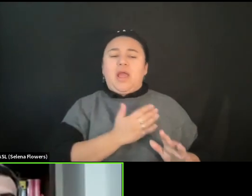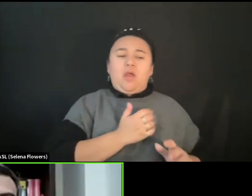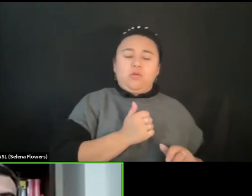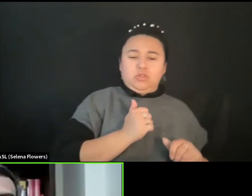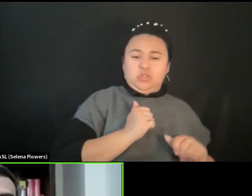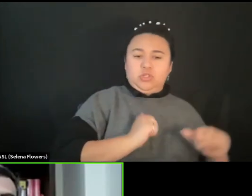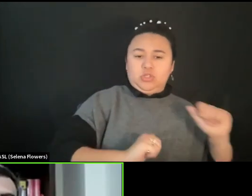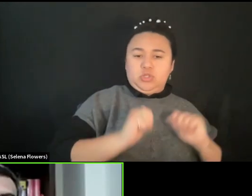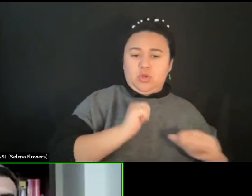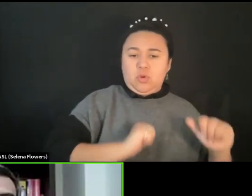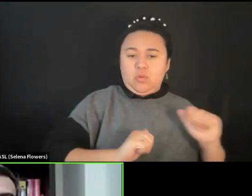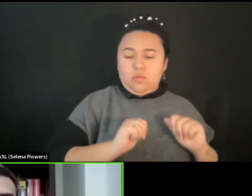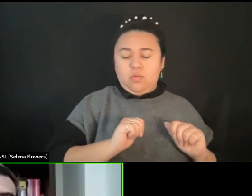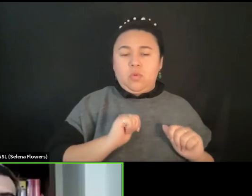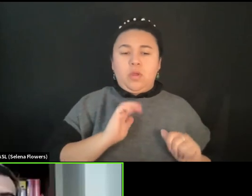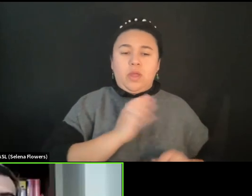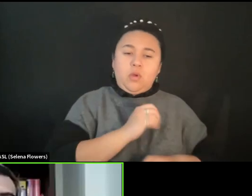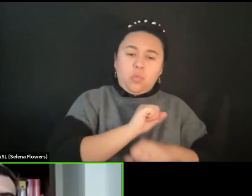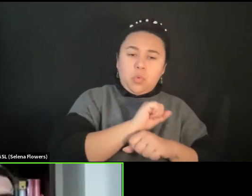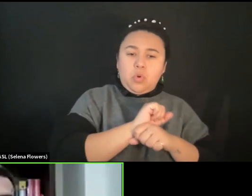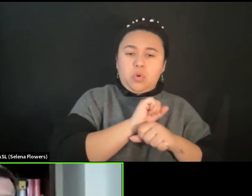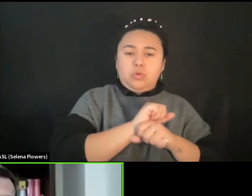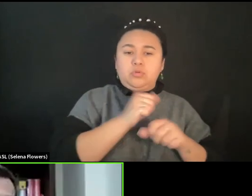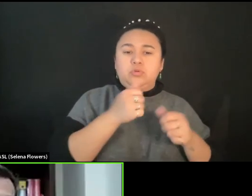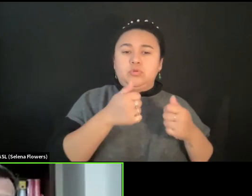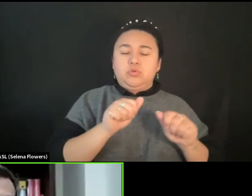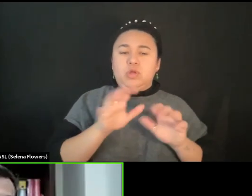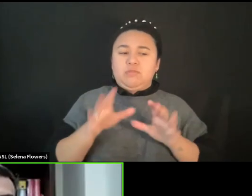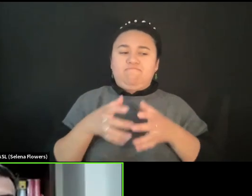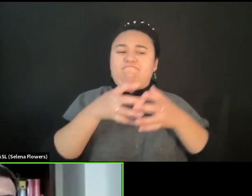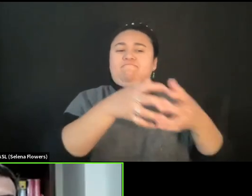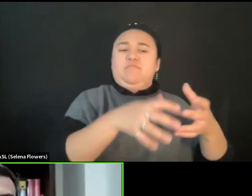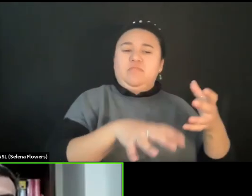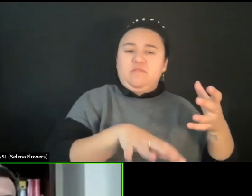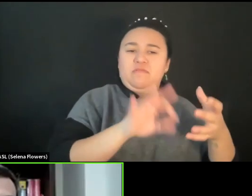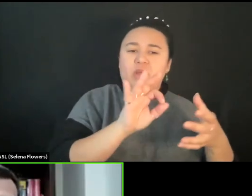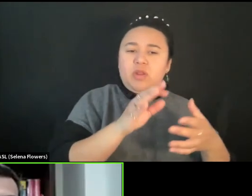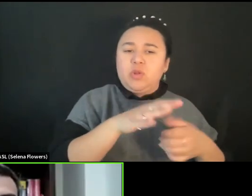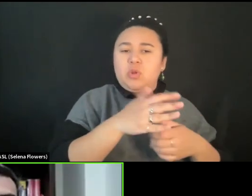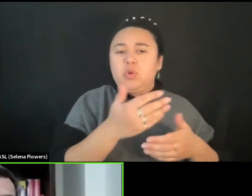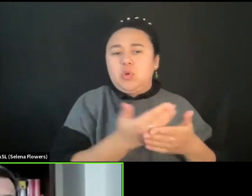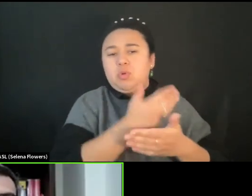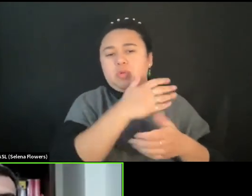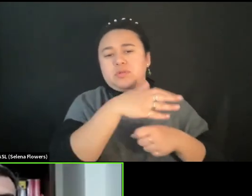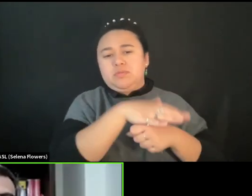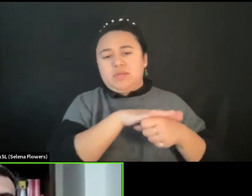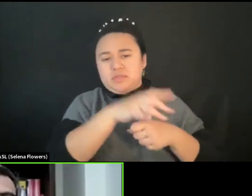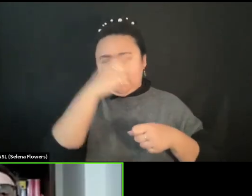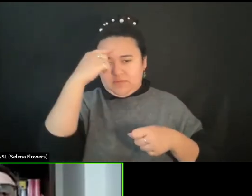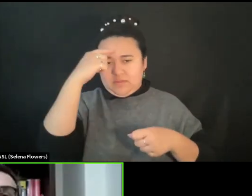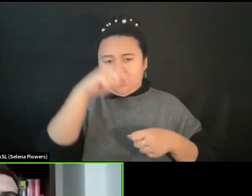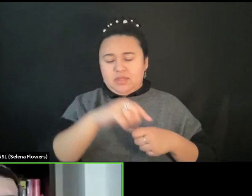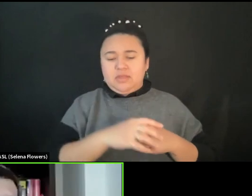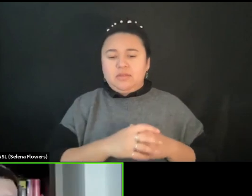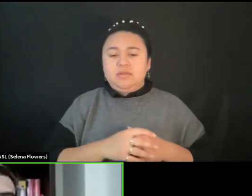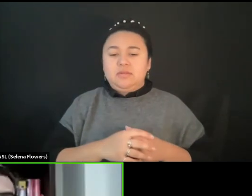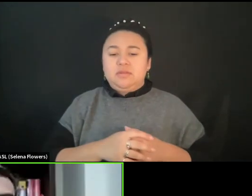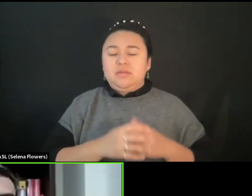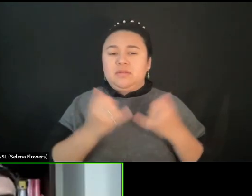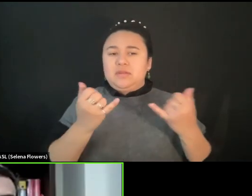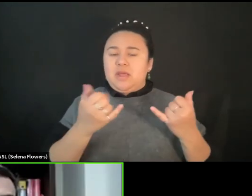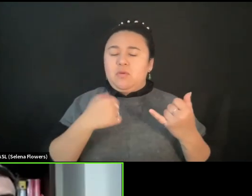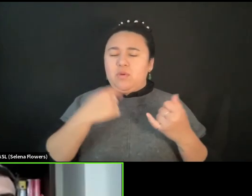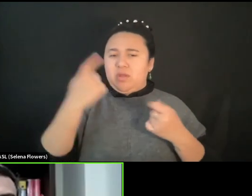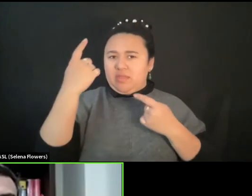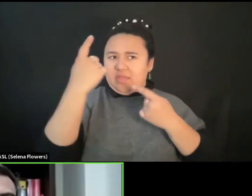work, and tried to find new spaces for it. But now we are thinking that we should take the space